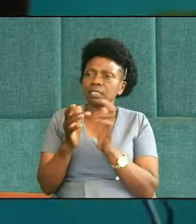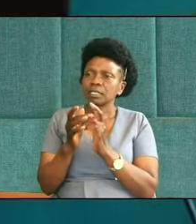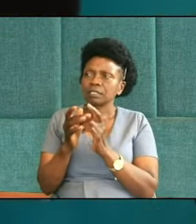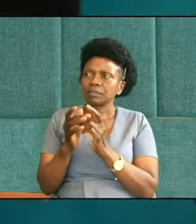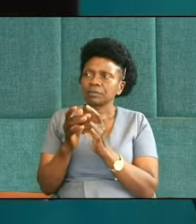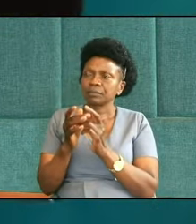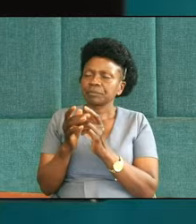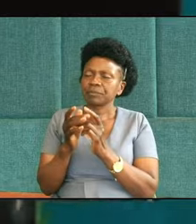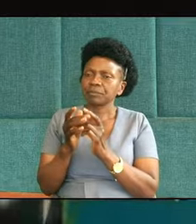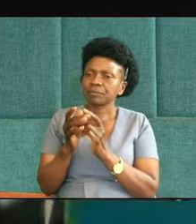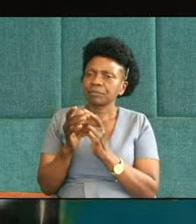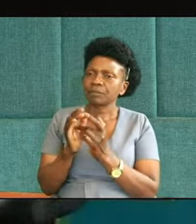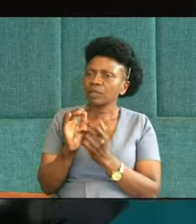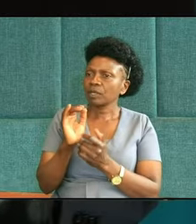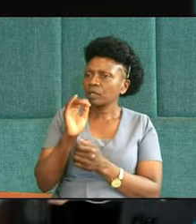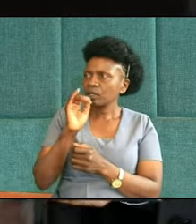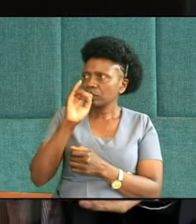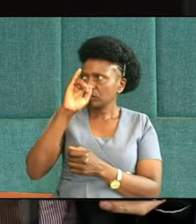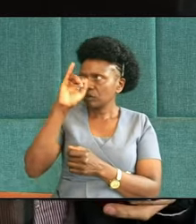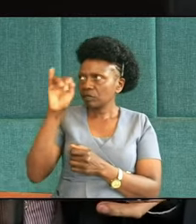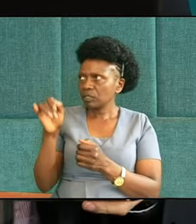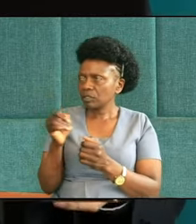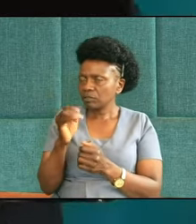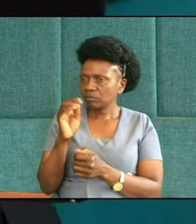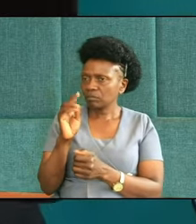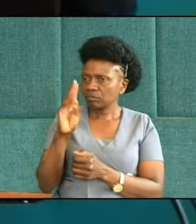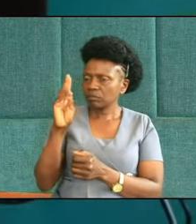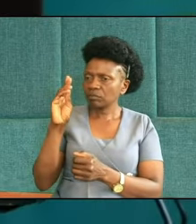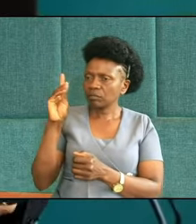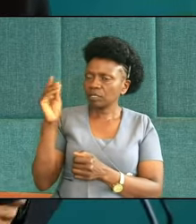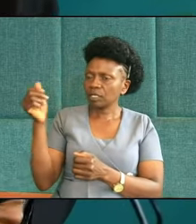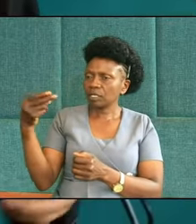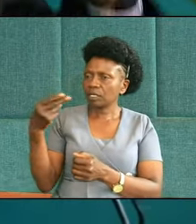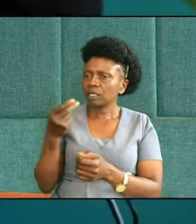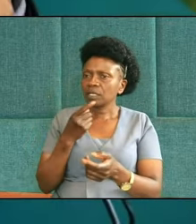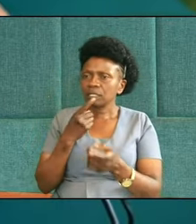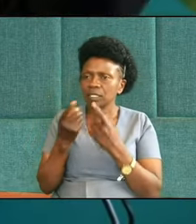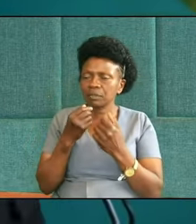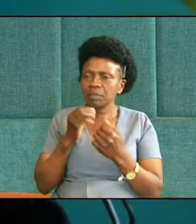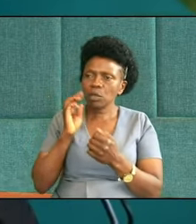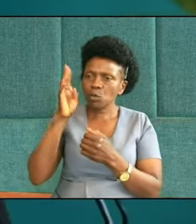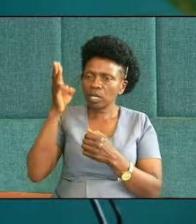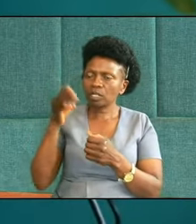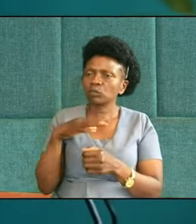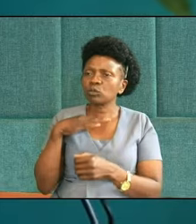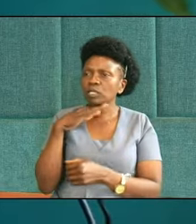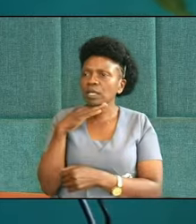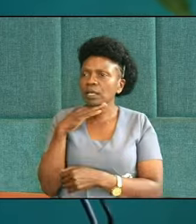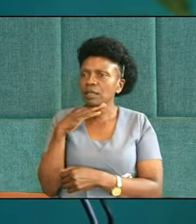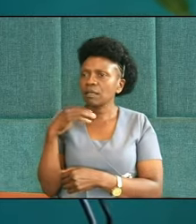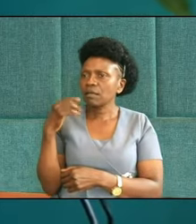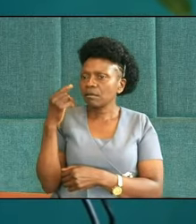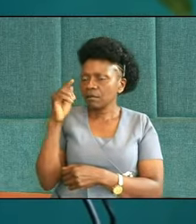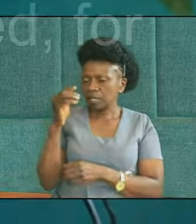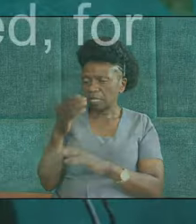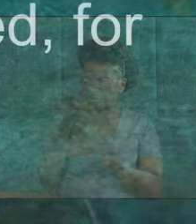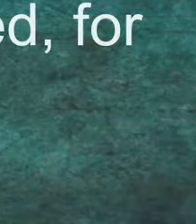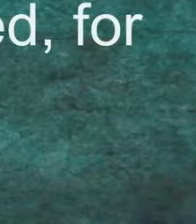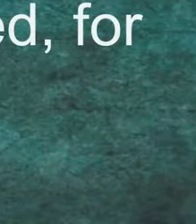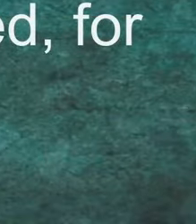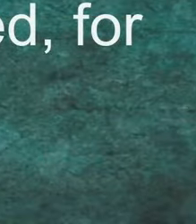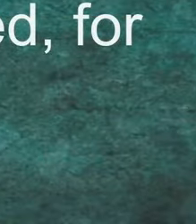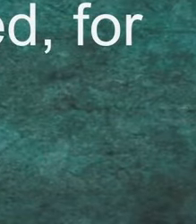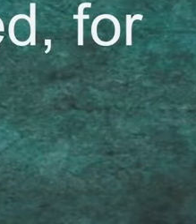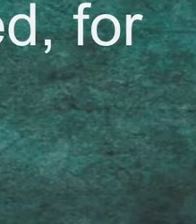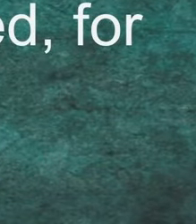will, I'll stay to have a fate worse than death. Of course, let's finish our story, because you know they went back home, chapter 45 or 26, they gave